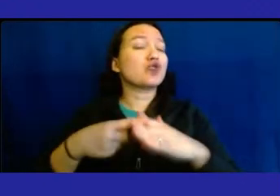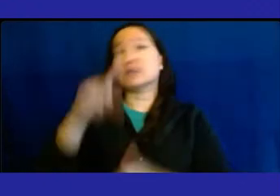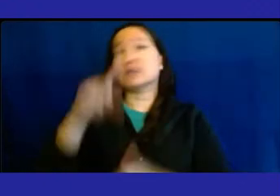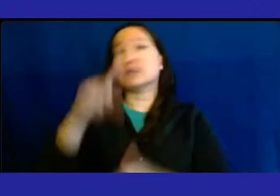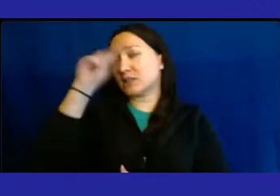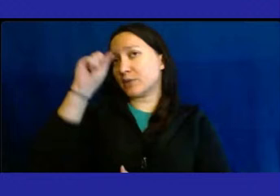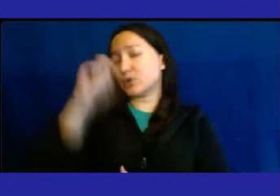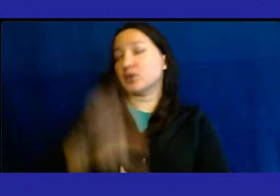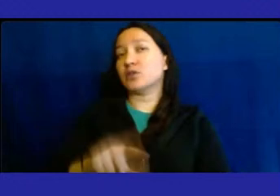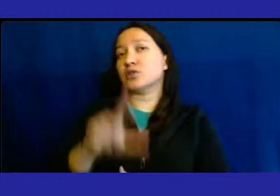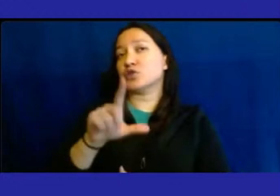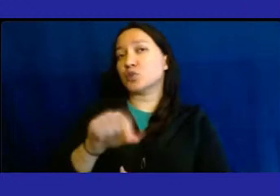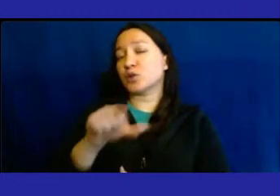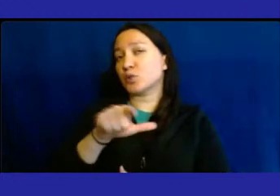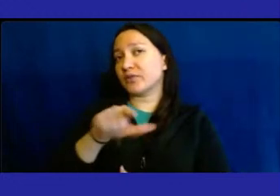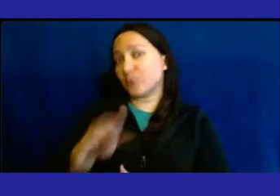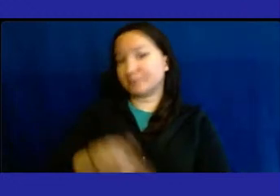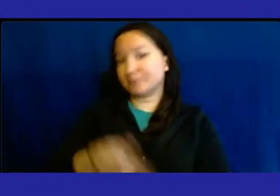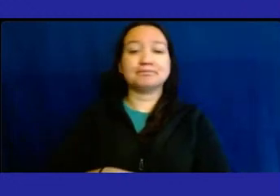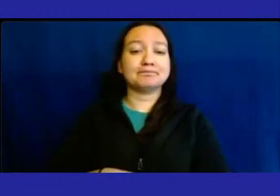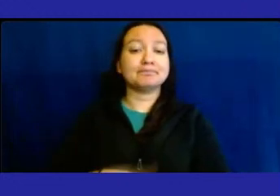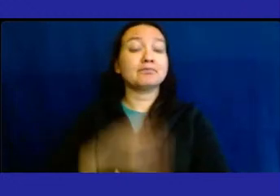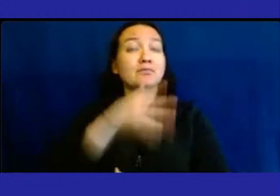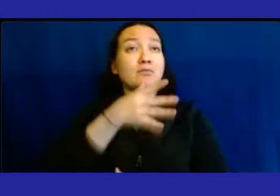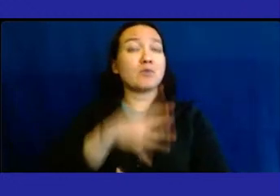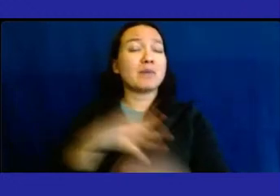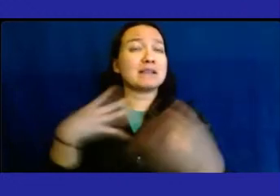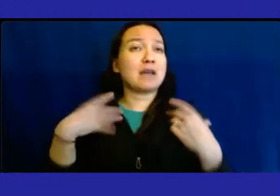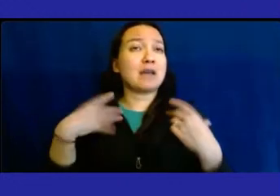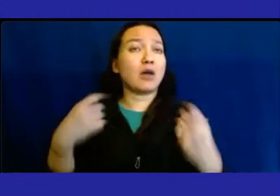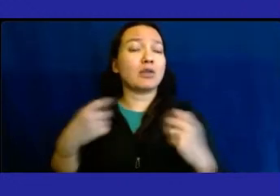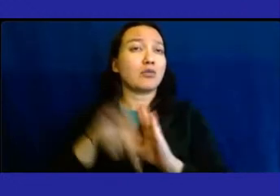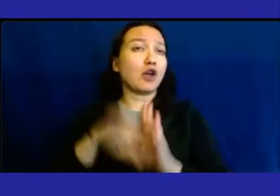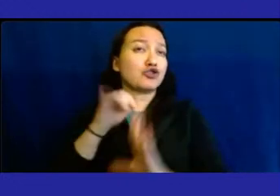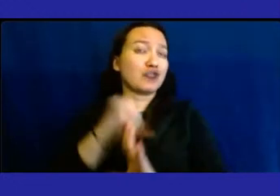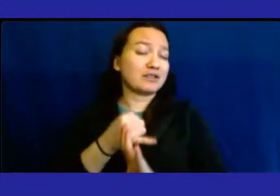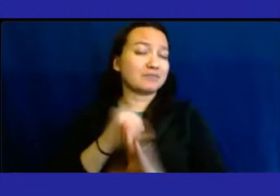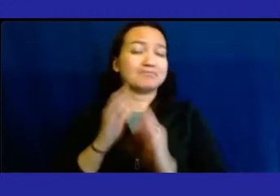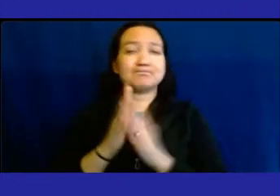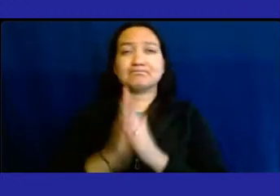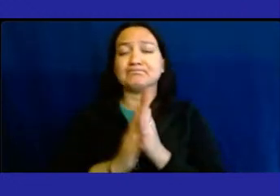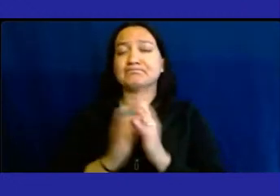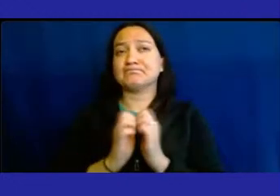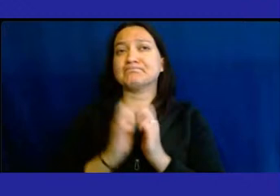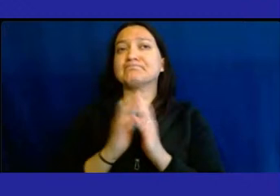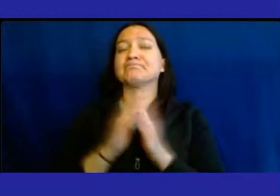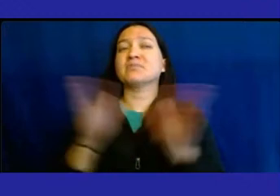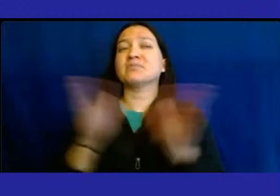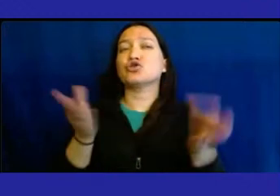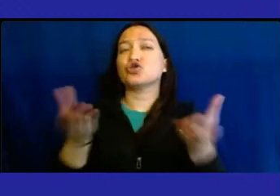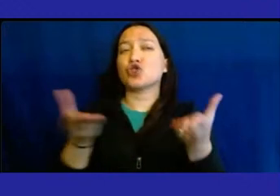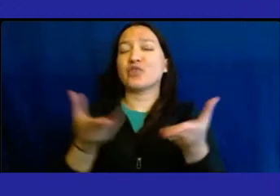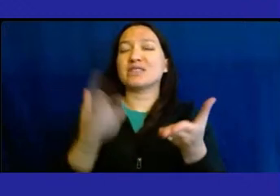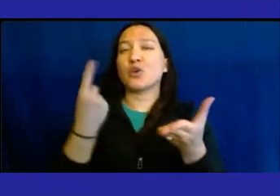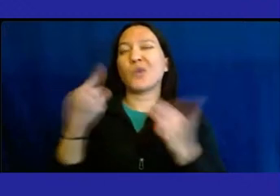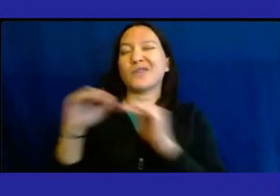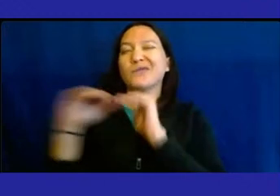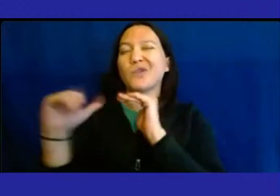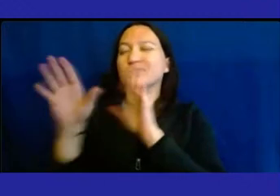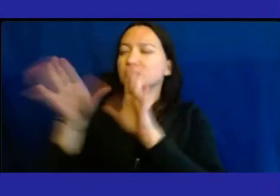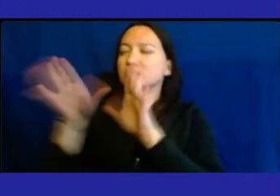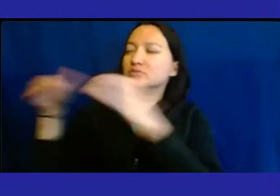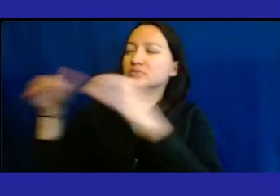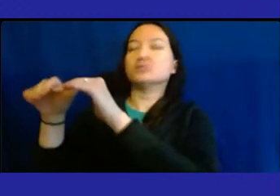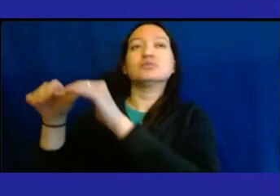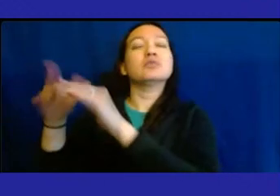2024. The Women's Health Initiative Project, consolidating the services on one floor, construction